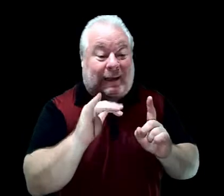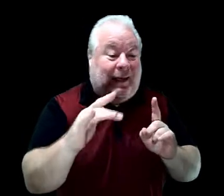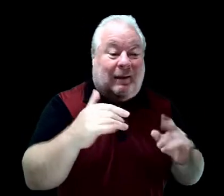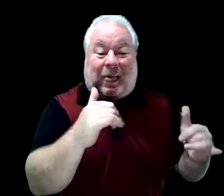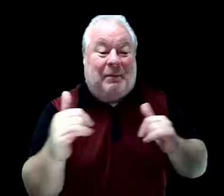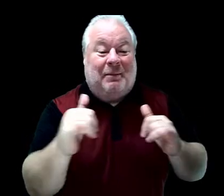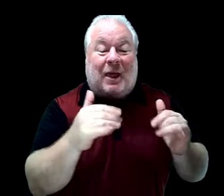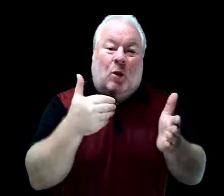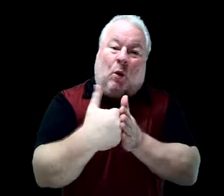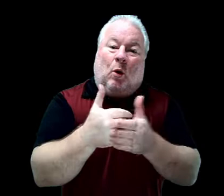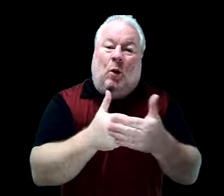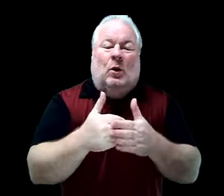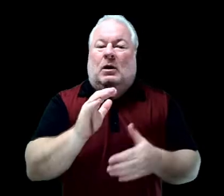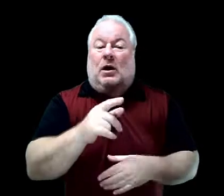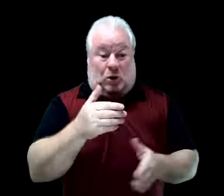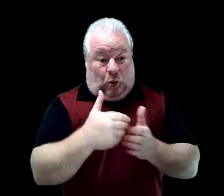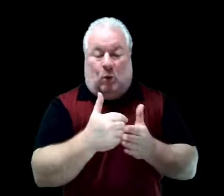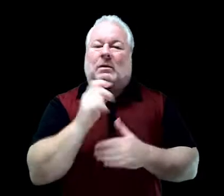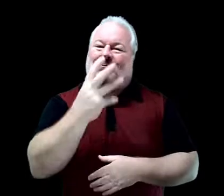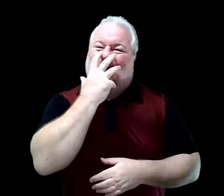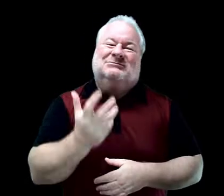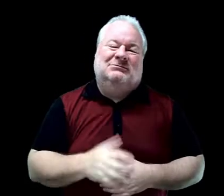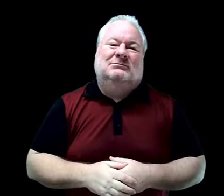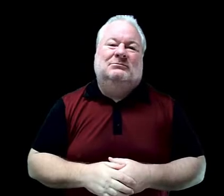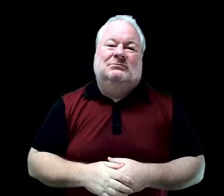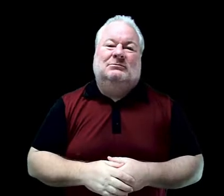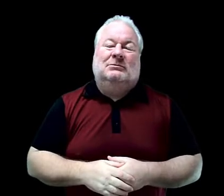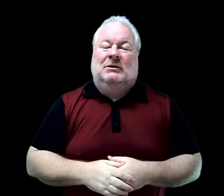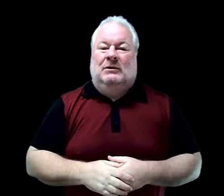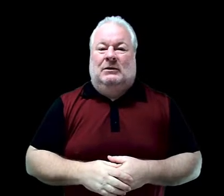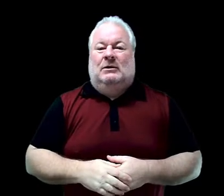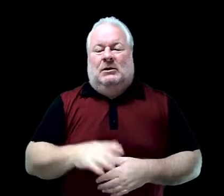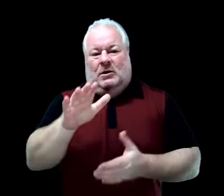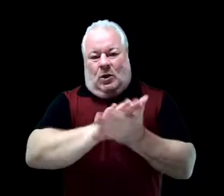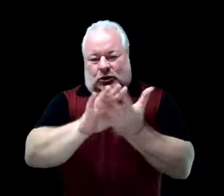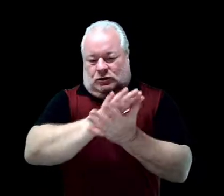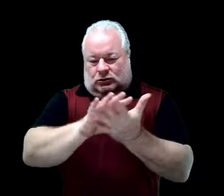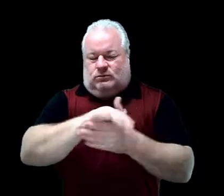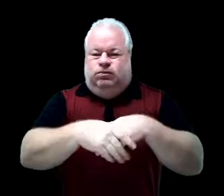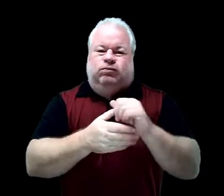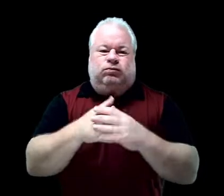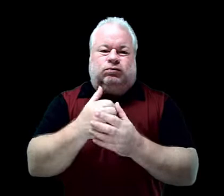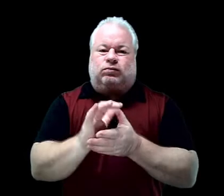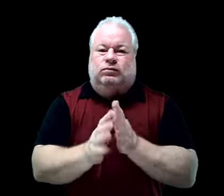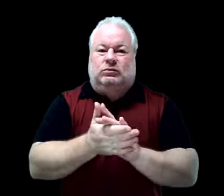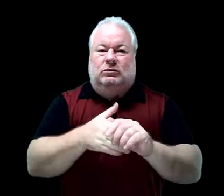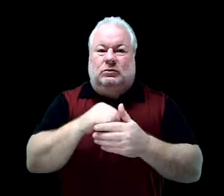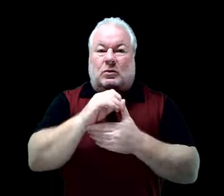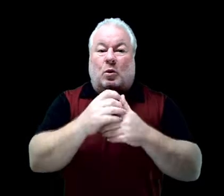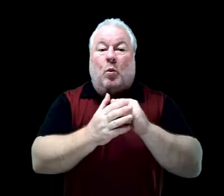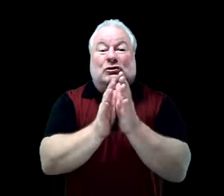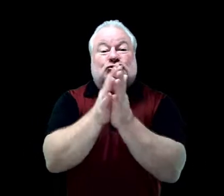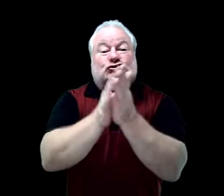important for us each and every day, wear our mask, wash our hands for